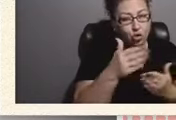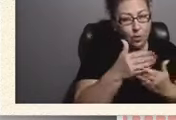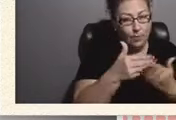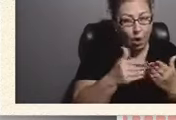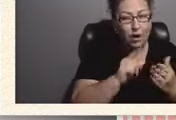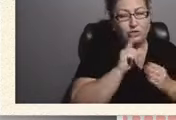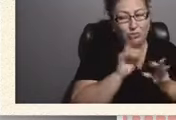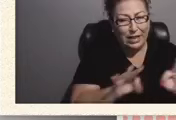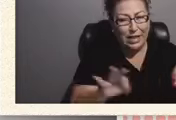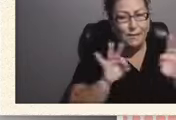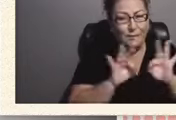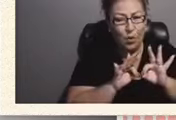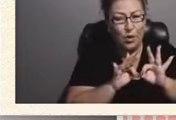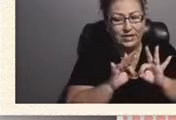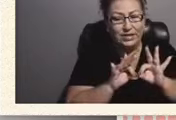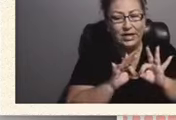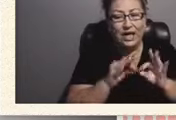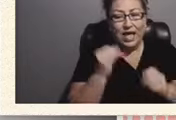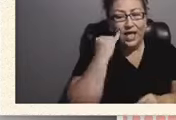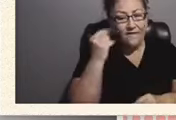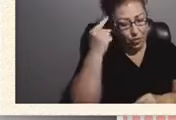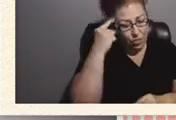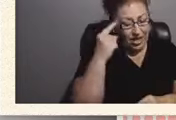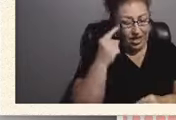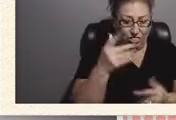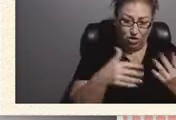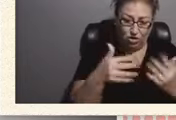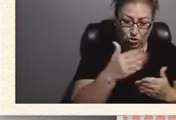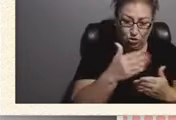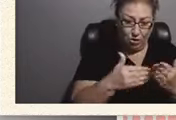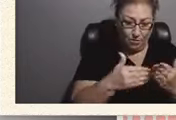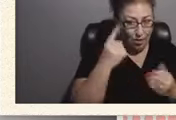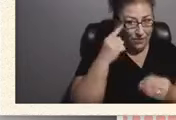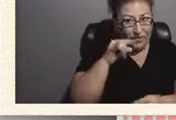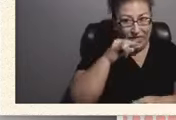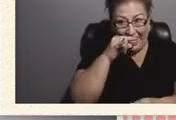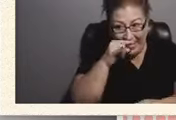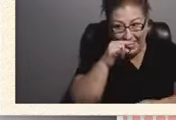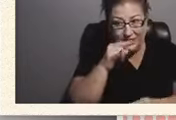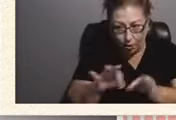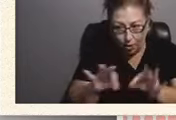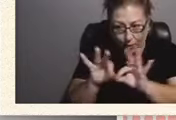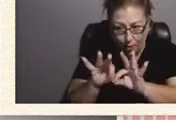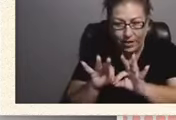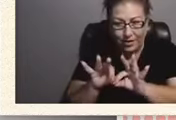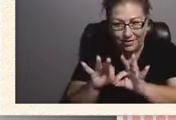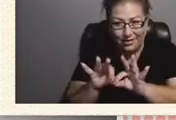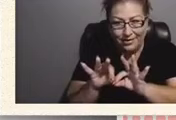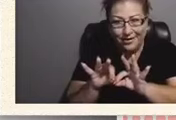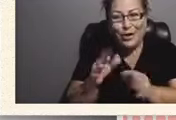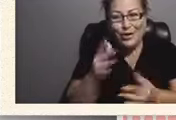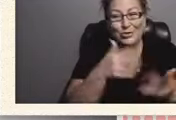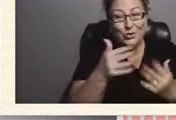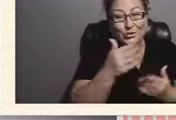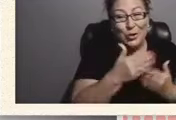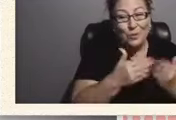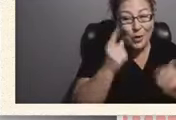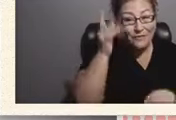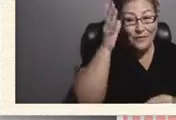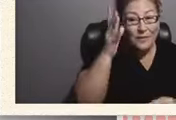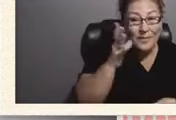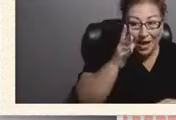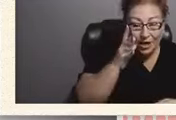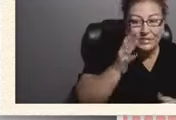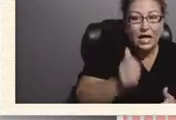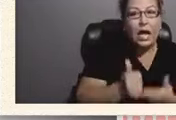And if you think the social component for the kids are important, social component for parents helps a lot